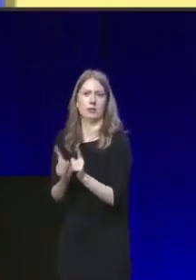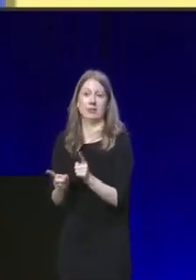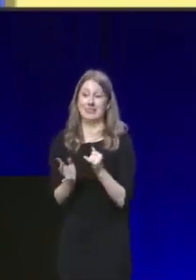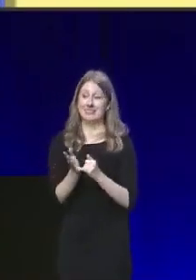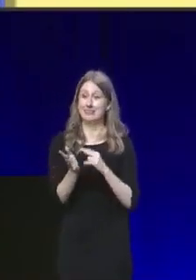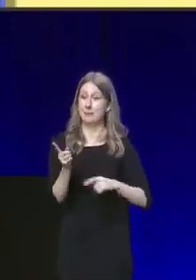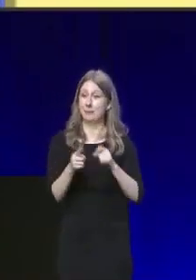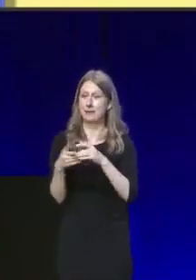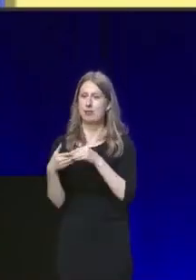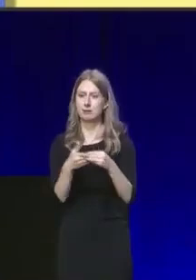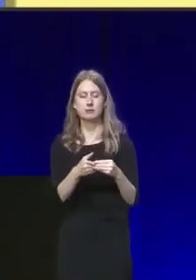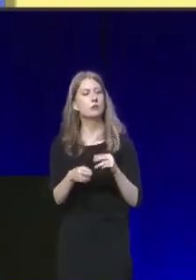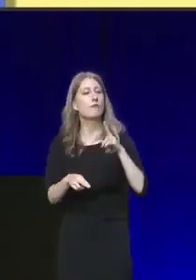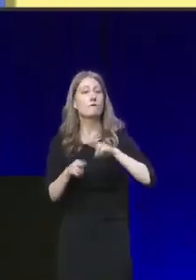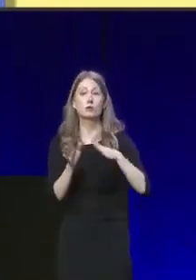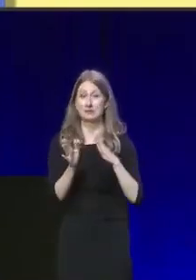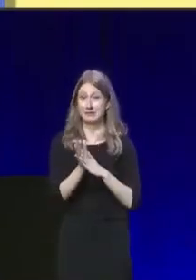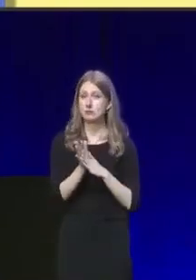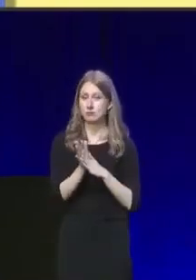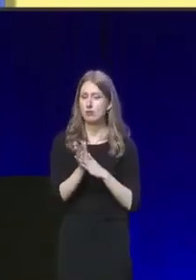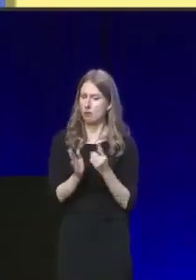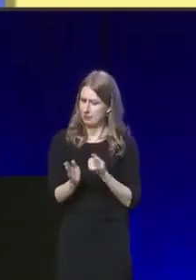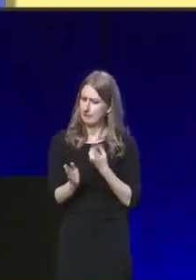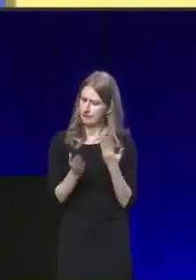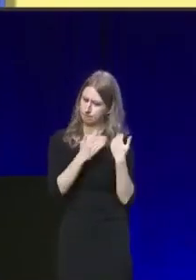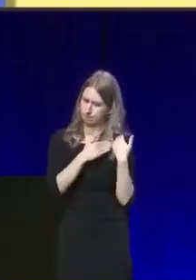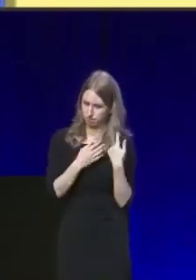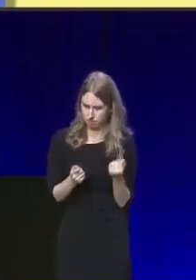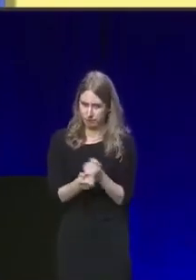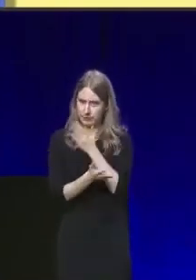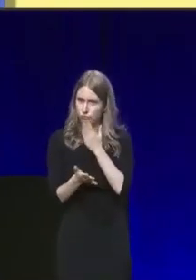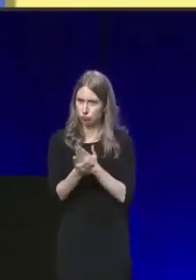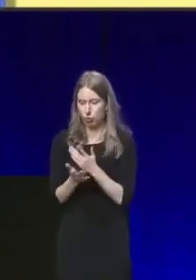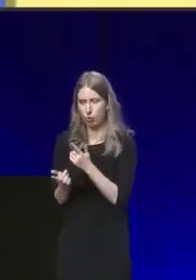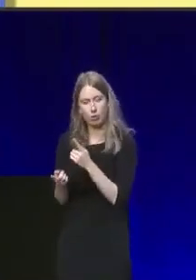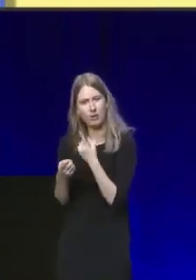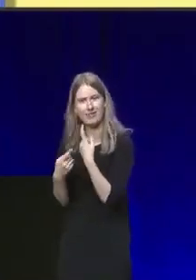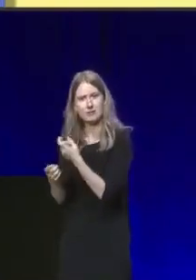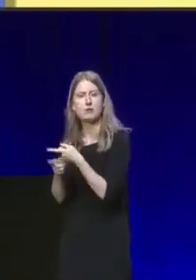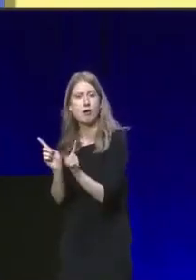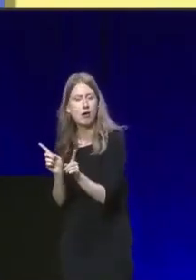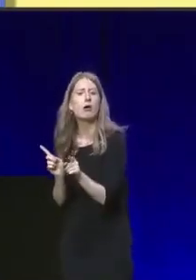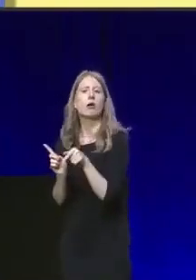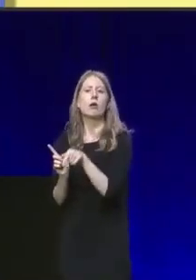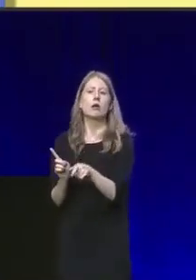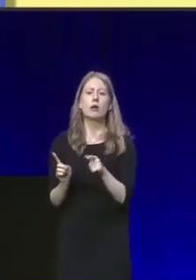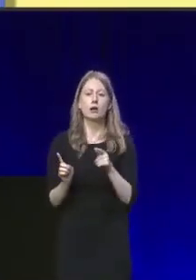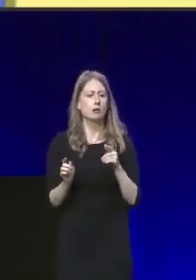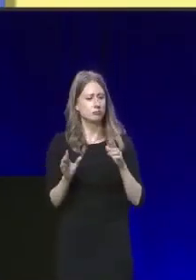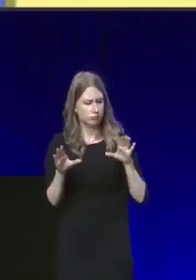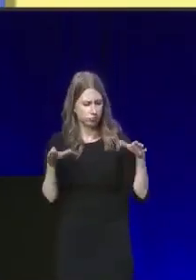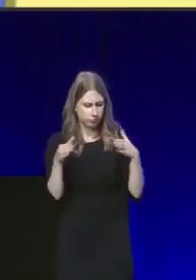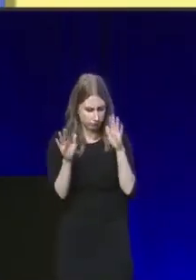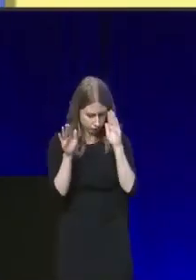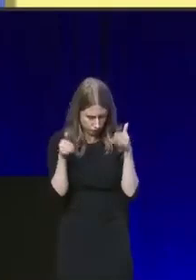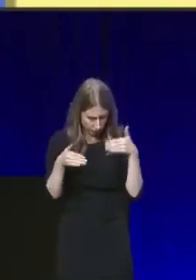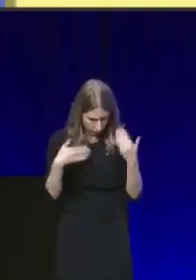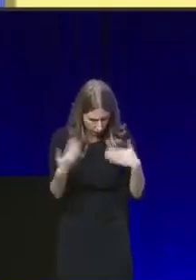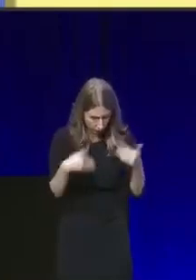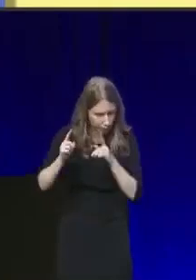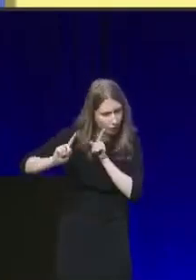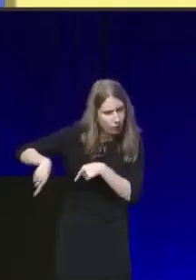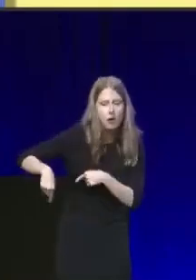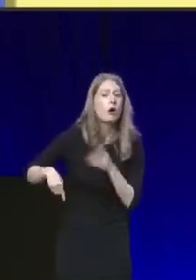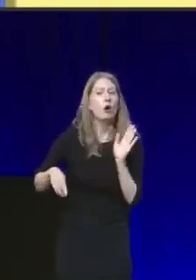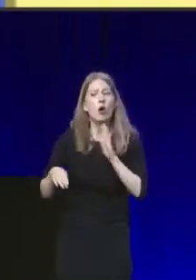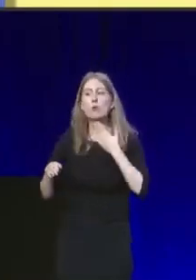Minister, it's my responsibility to make sure this is the case. I don't want our party looking inwards. I want our party